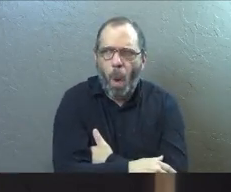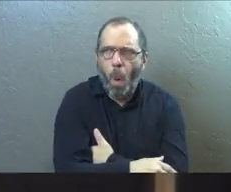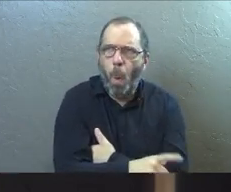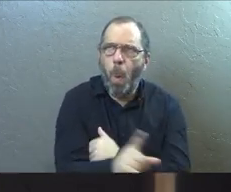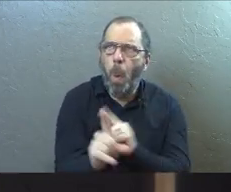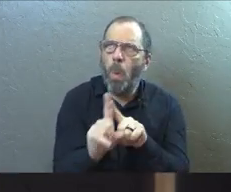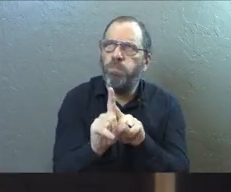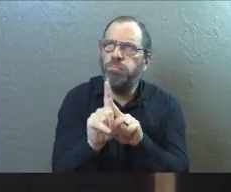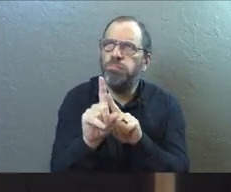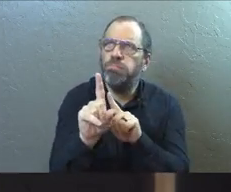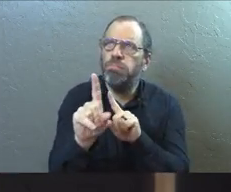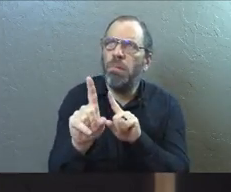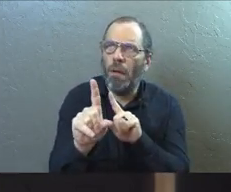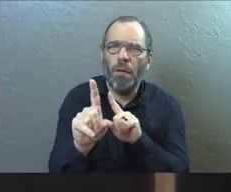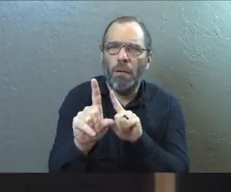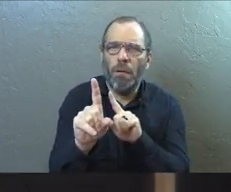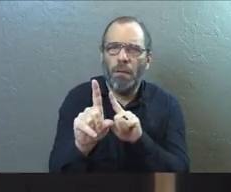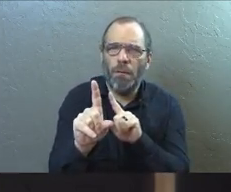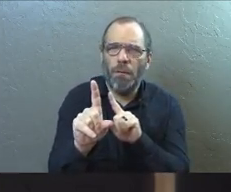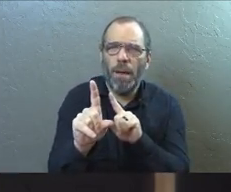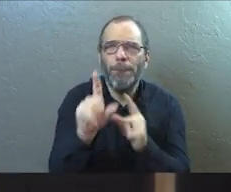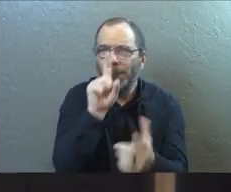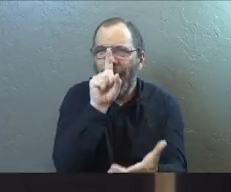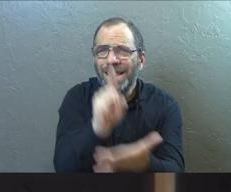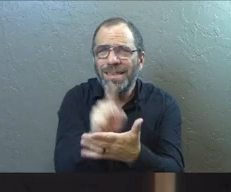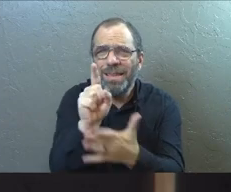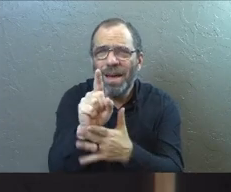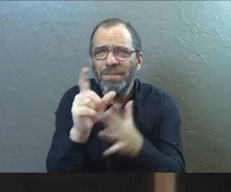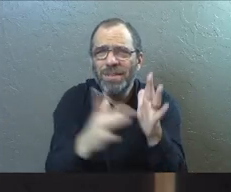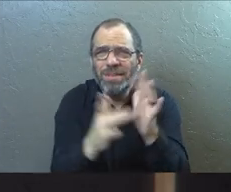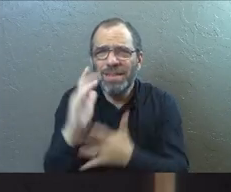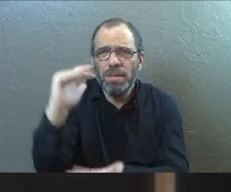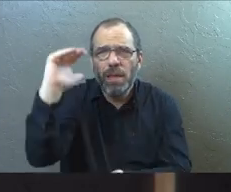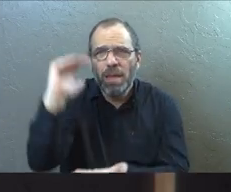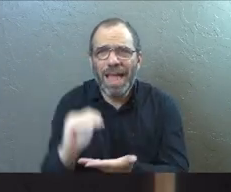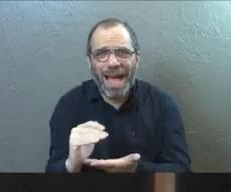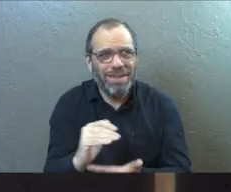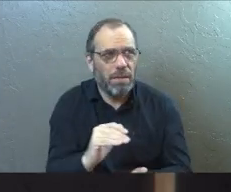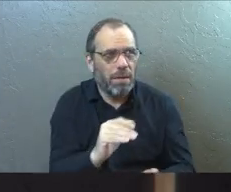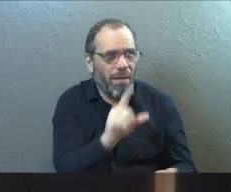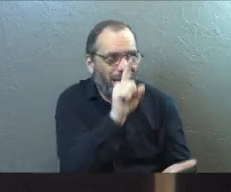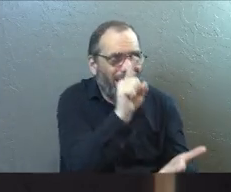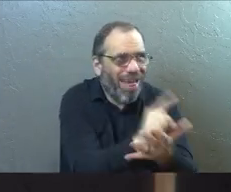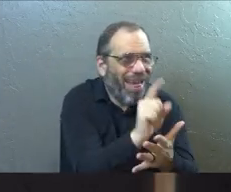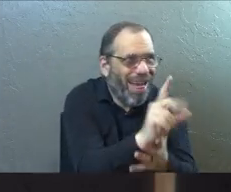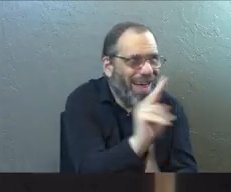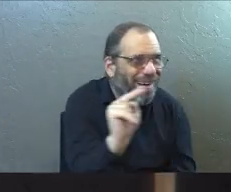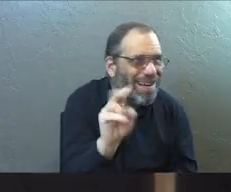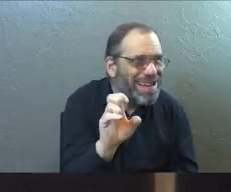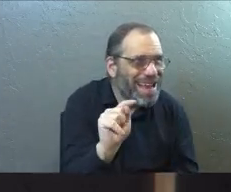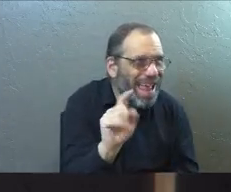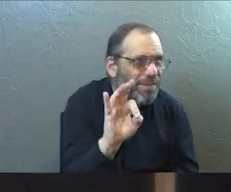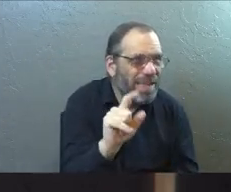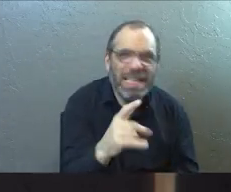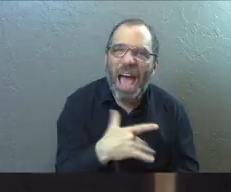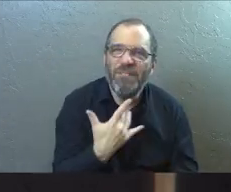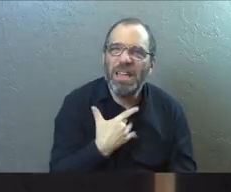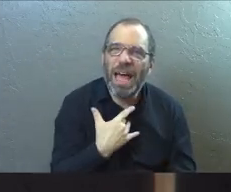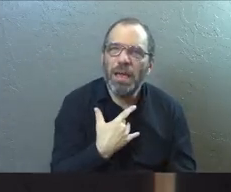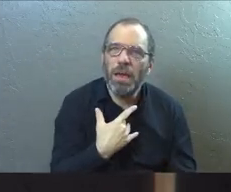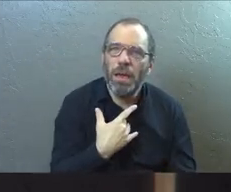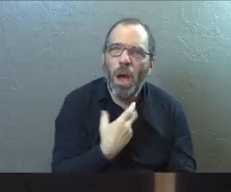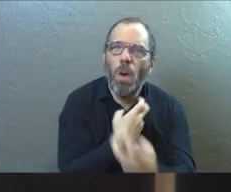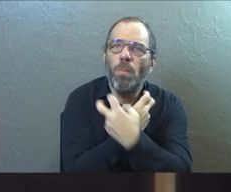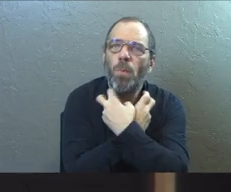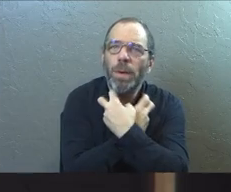I'm not more in love with him. Less. I feel like I've taken poison in.